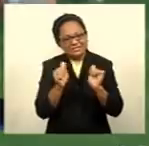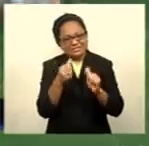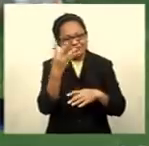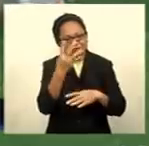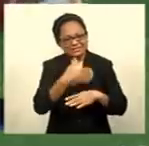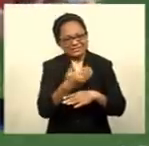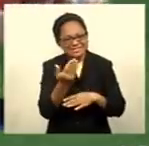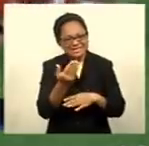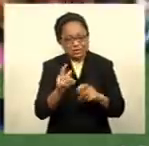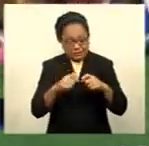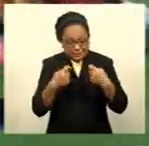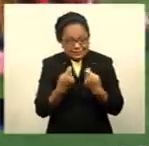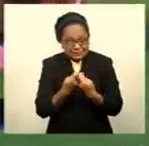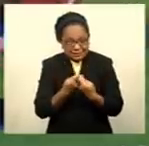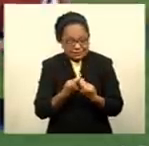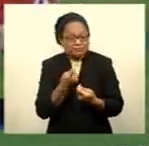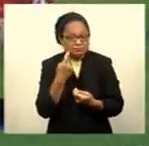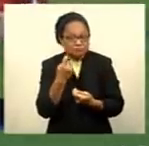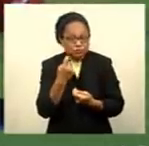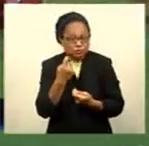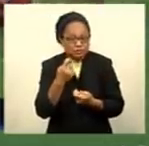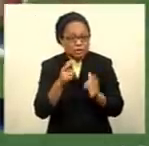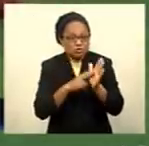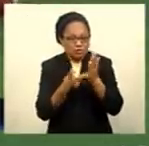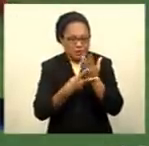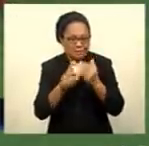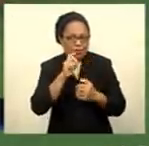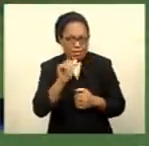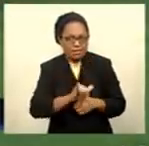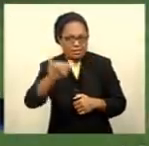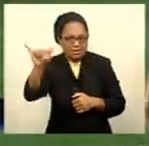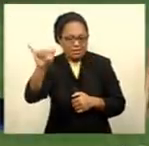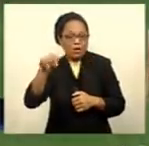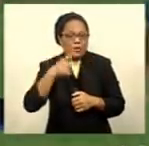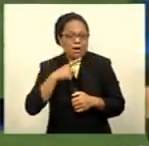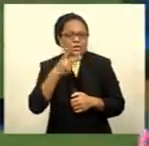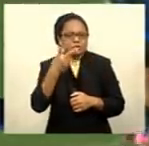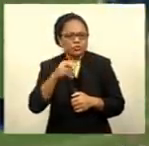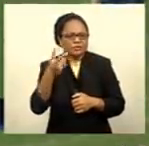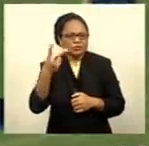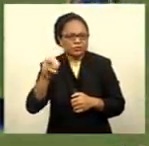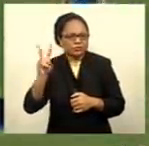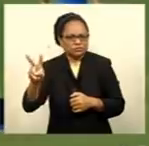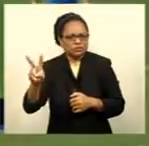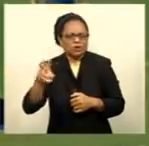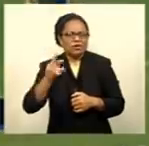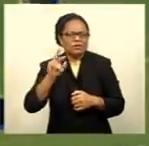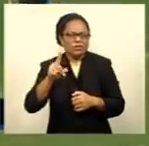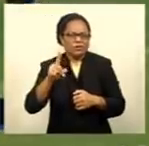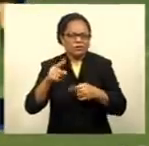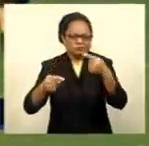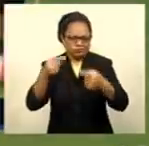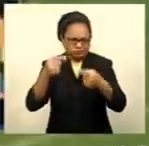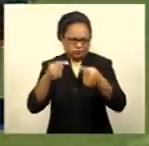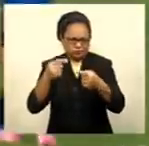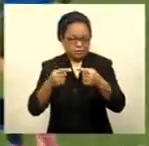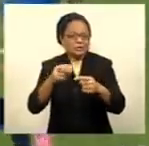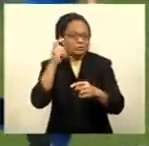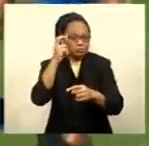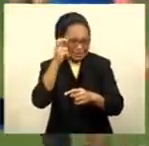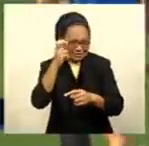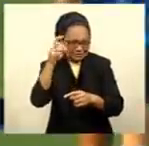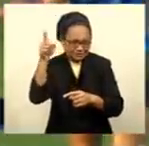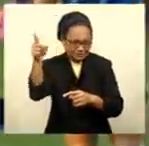Siltales are expected to return to Australia in November for the 2022 Ron Massey Cup pre-season training in